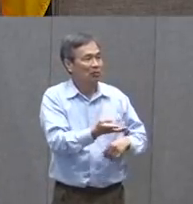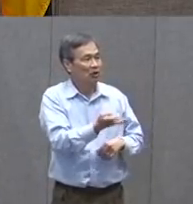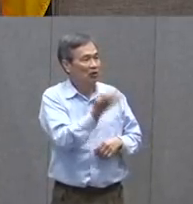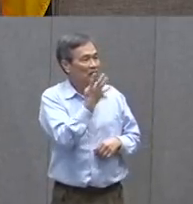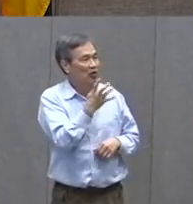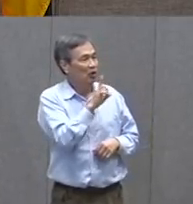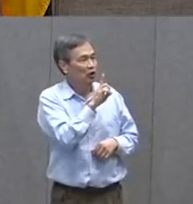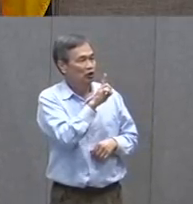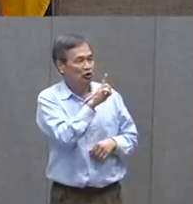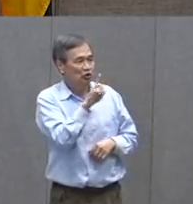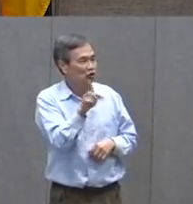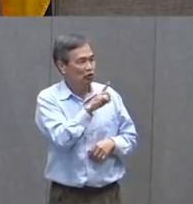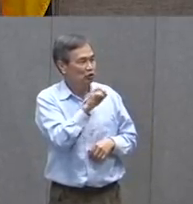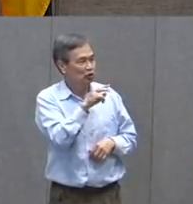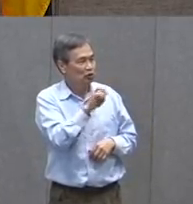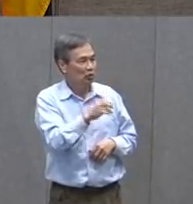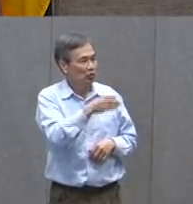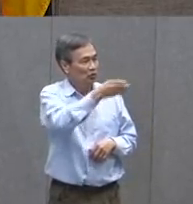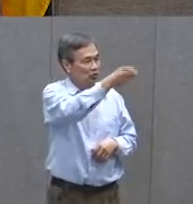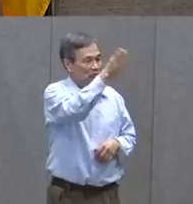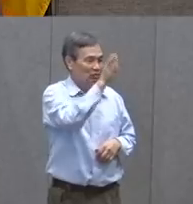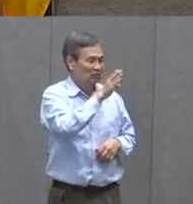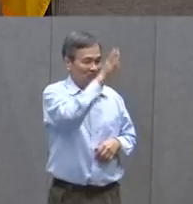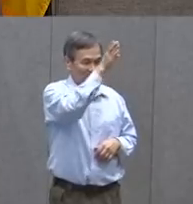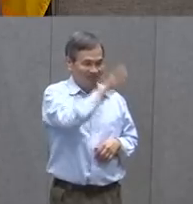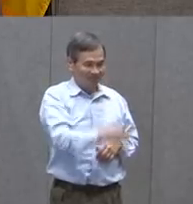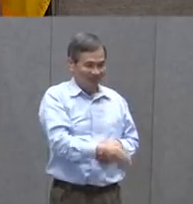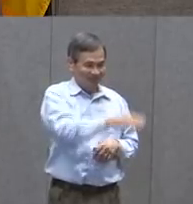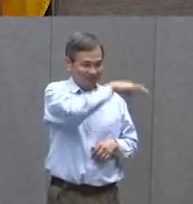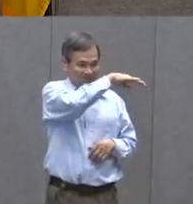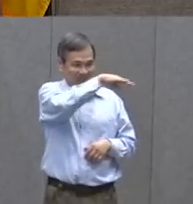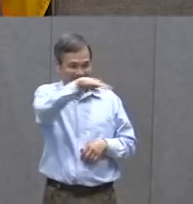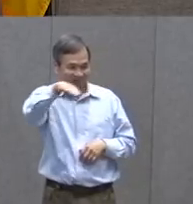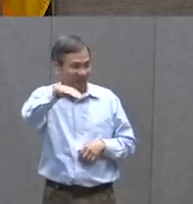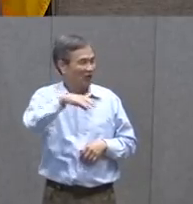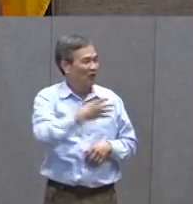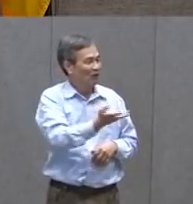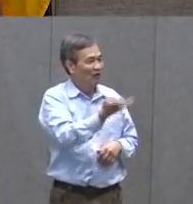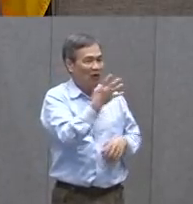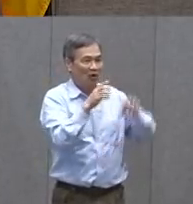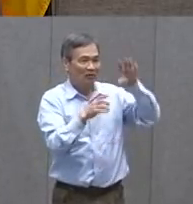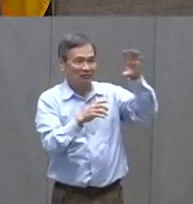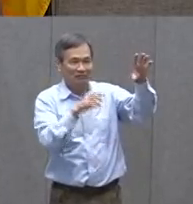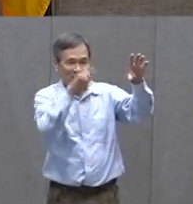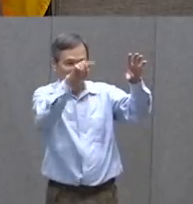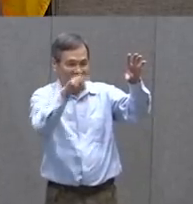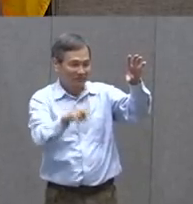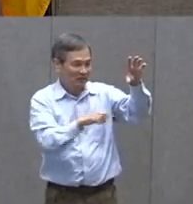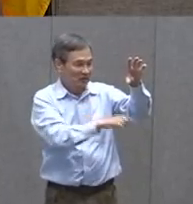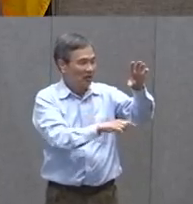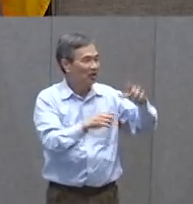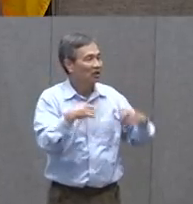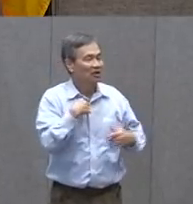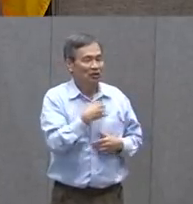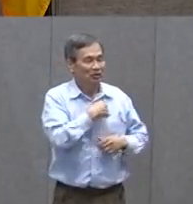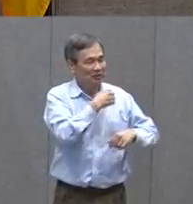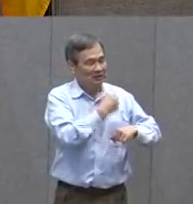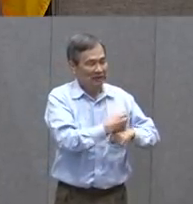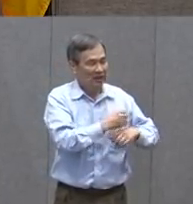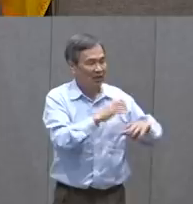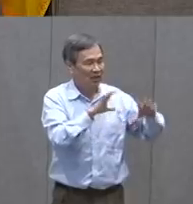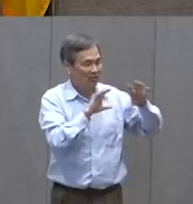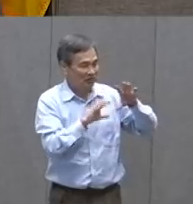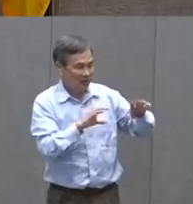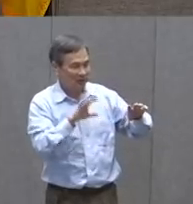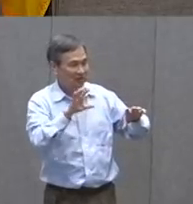equal quadrants of the city, our zones. And we kind of have a cluster of feeder patterns that go